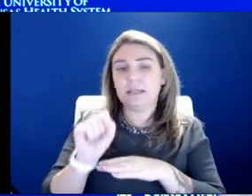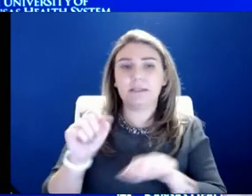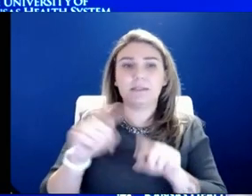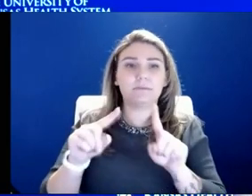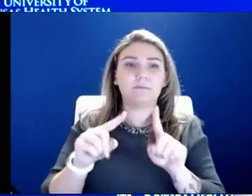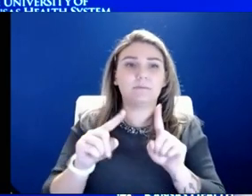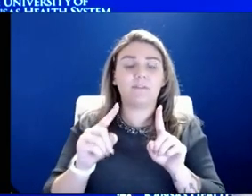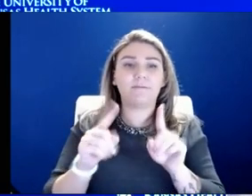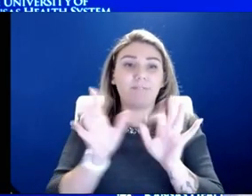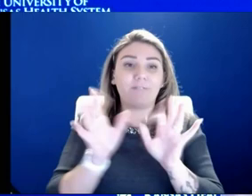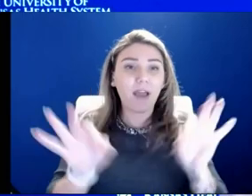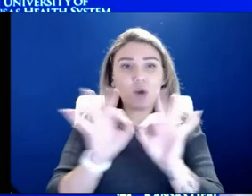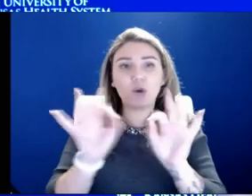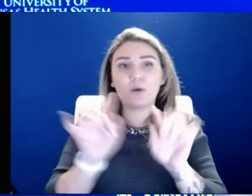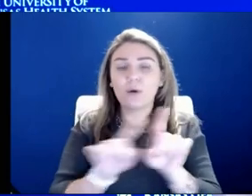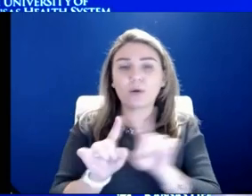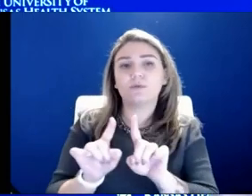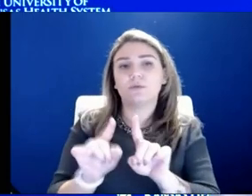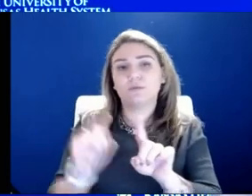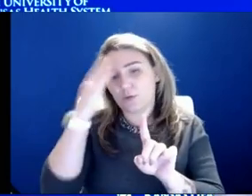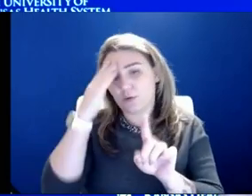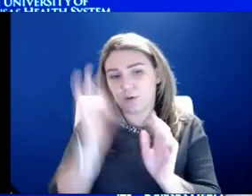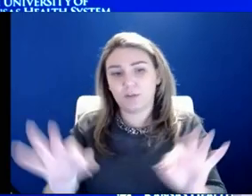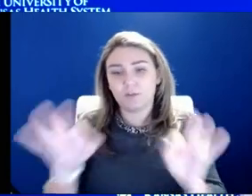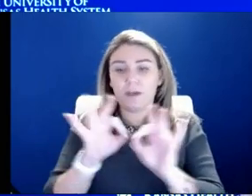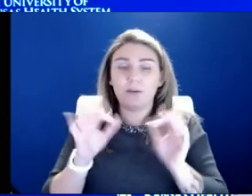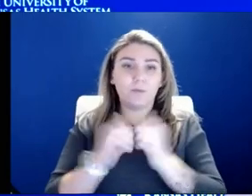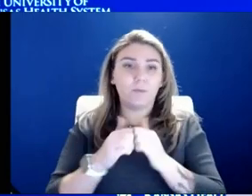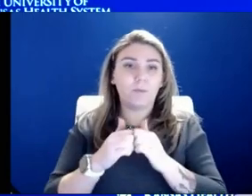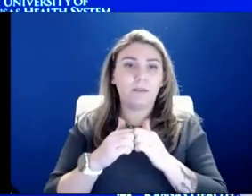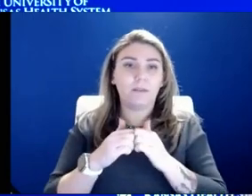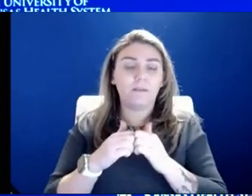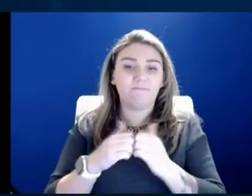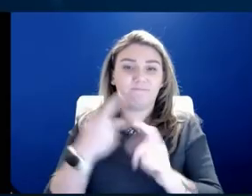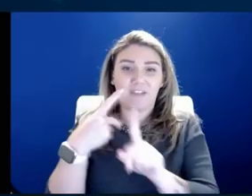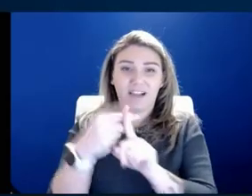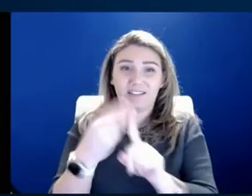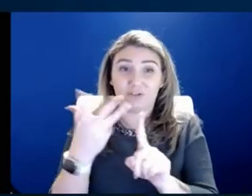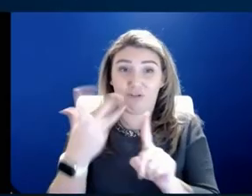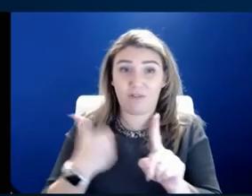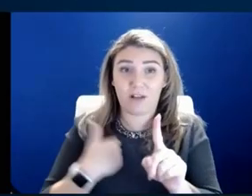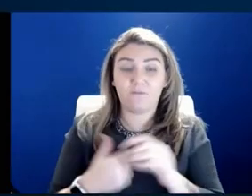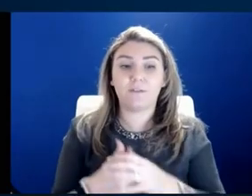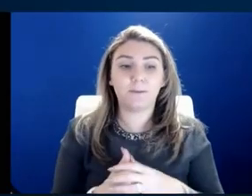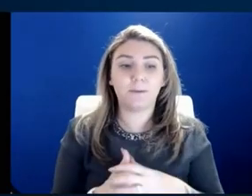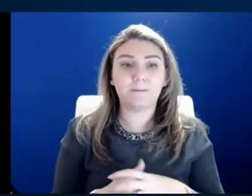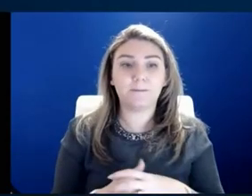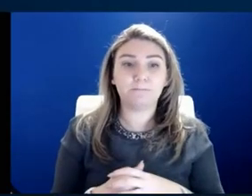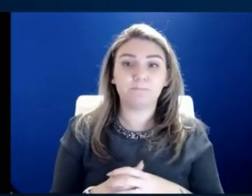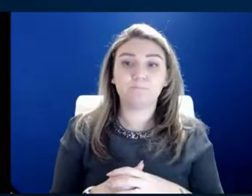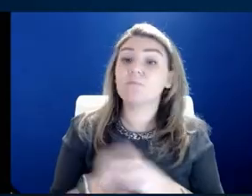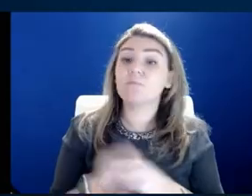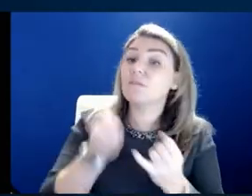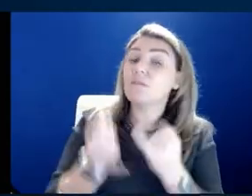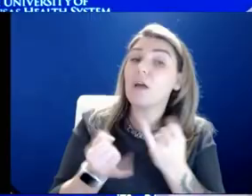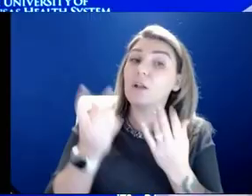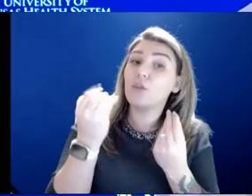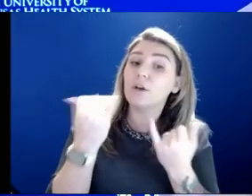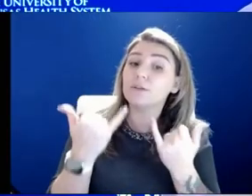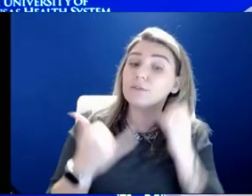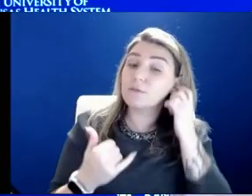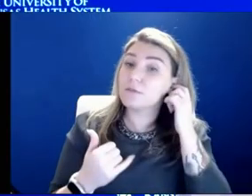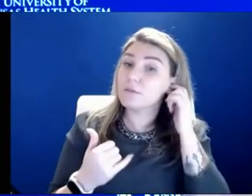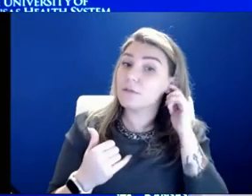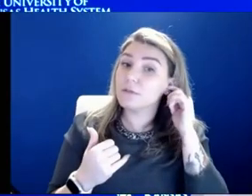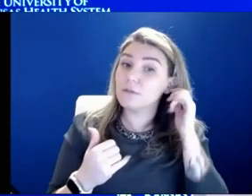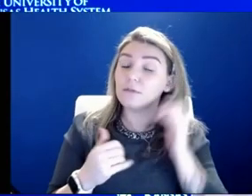have quite a bit of value in the vaccines that we already have. All right. Hawkeye, final thoughts from today? Yeah, you know,